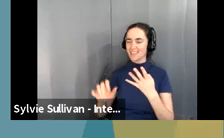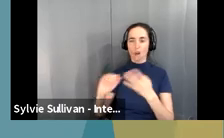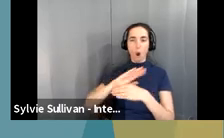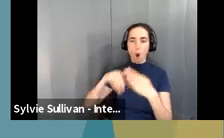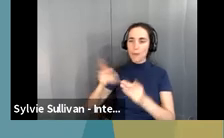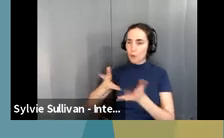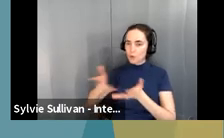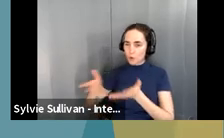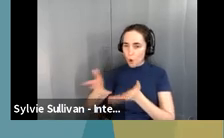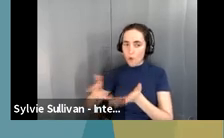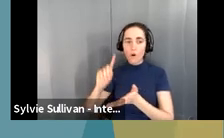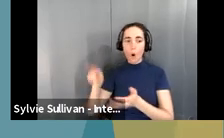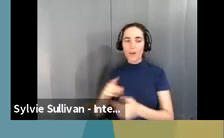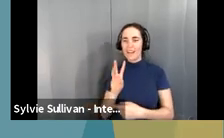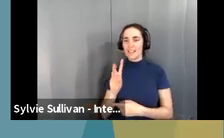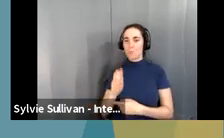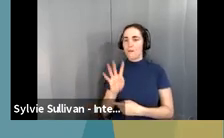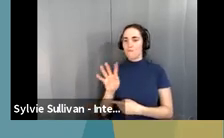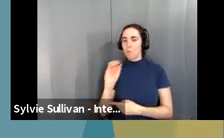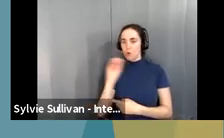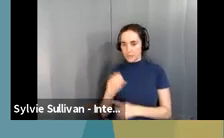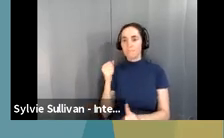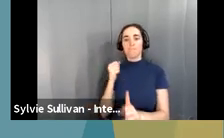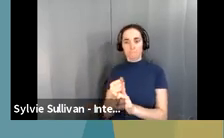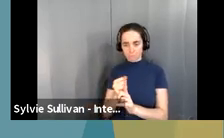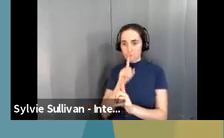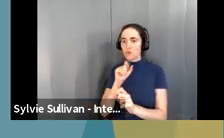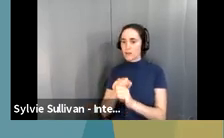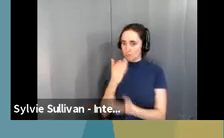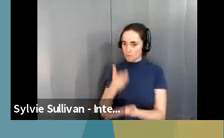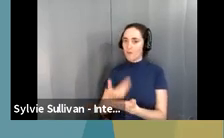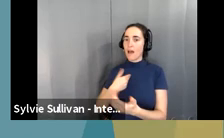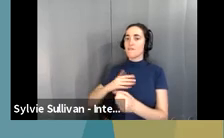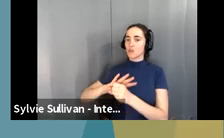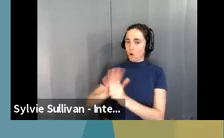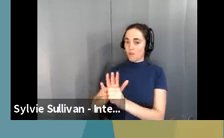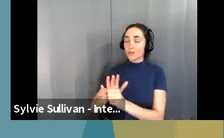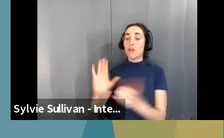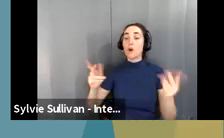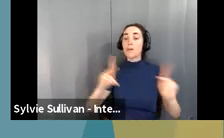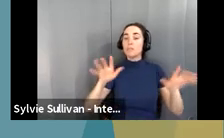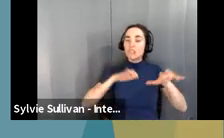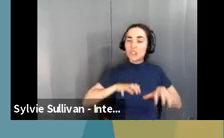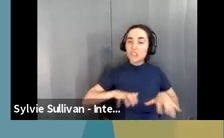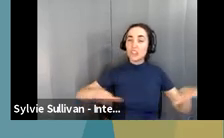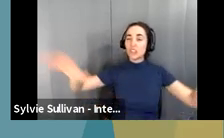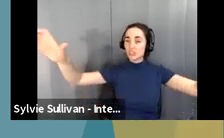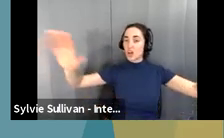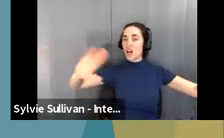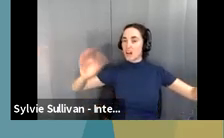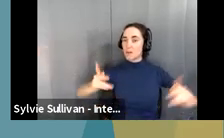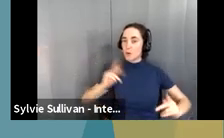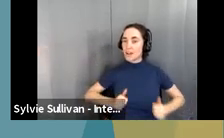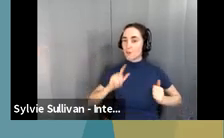has been identified as COVID positive, where the general population percentage is around